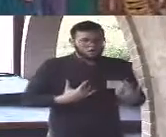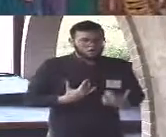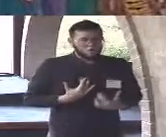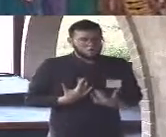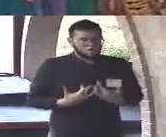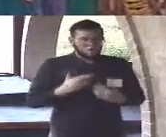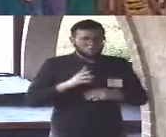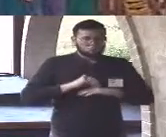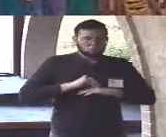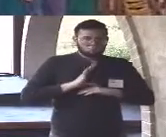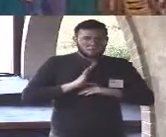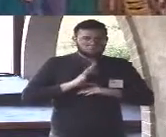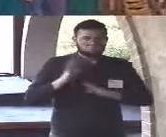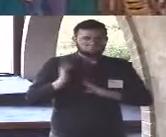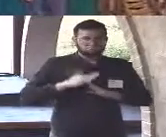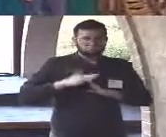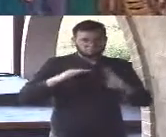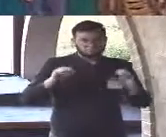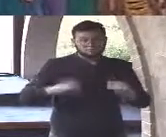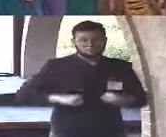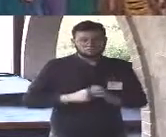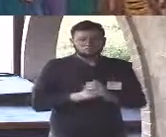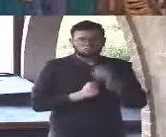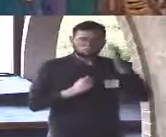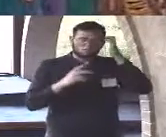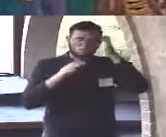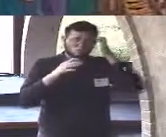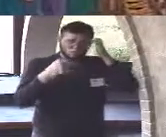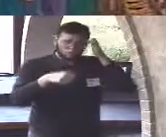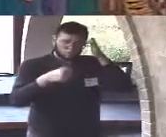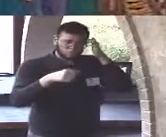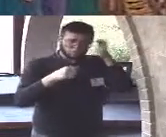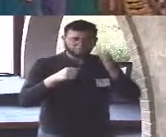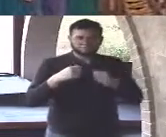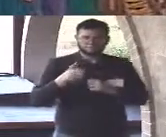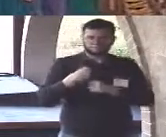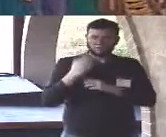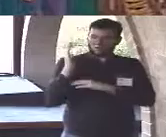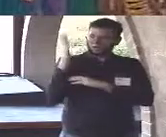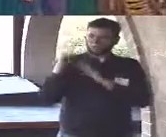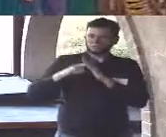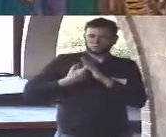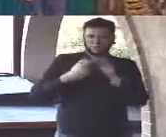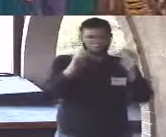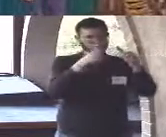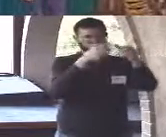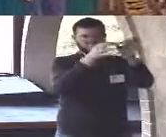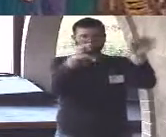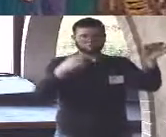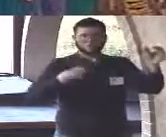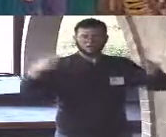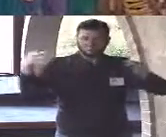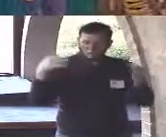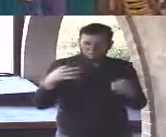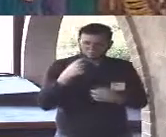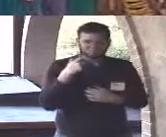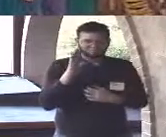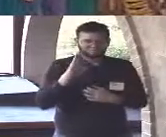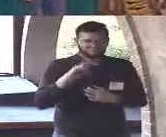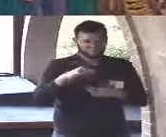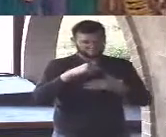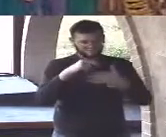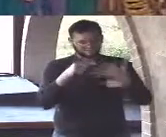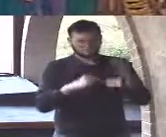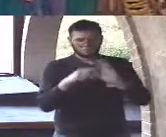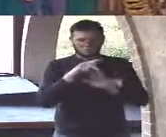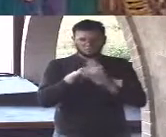sermon i told you that i had a bit of a problem with the wording of our fourth principle i personally don't like the idea of